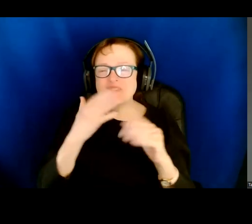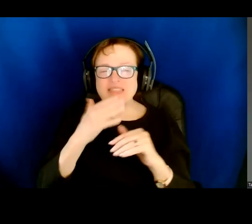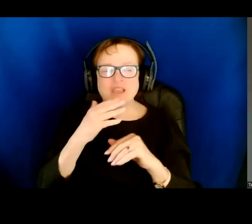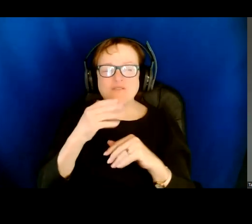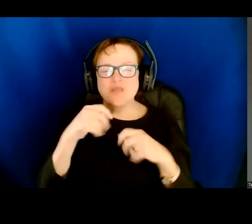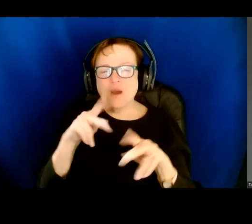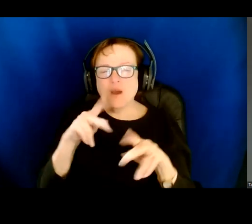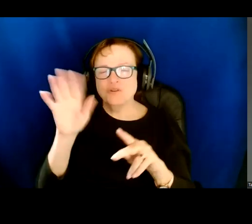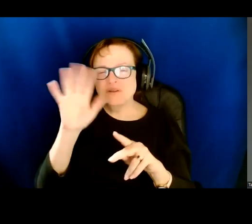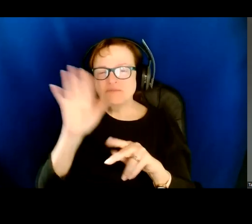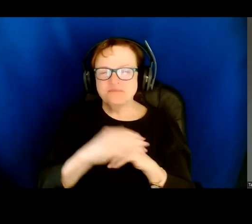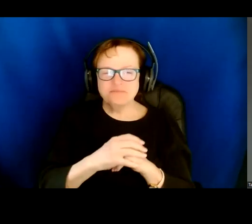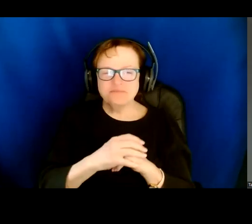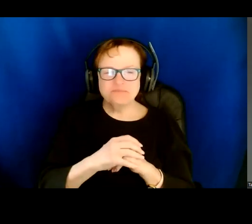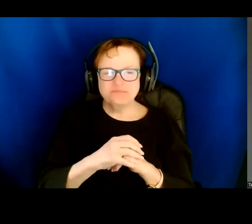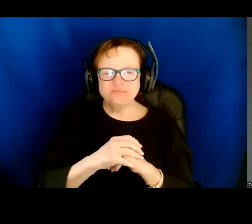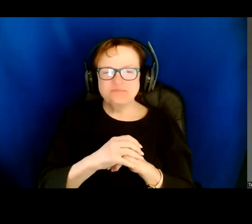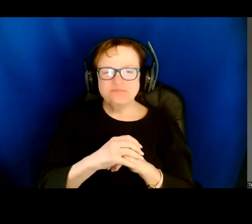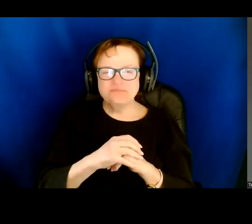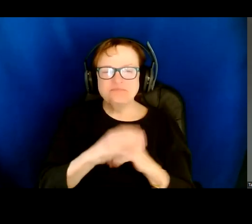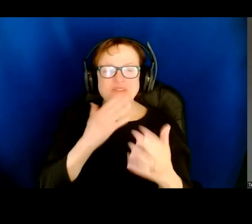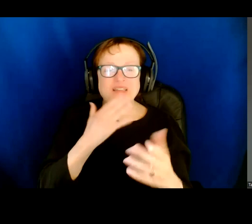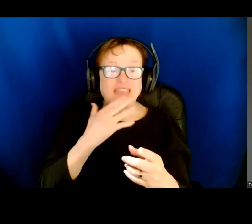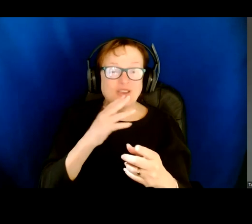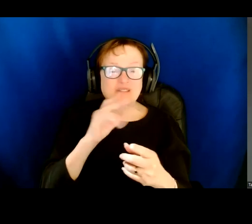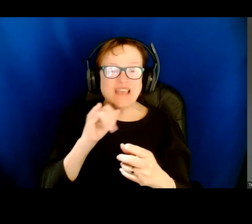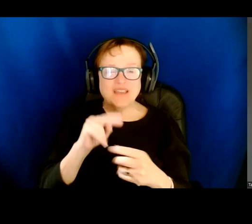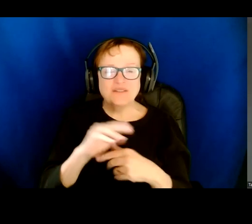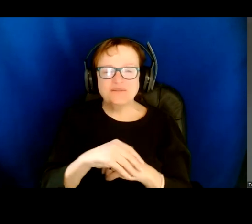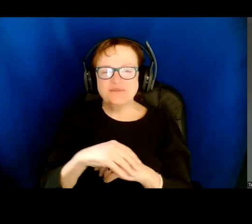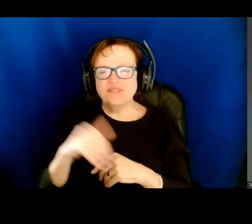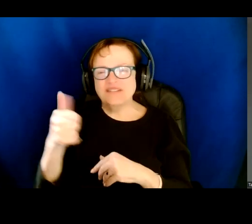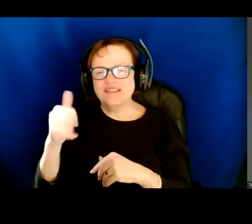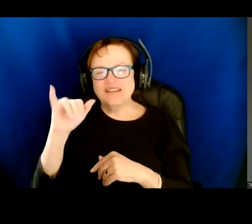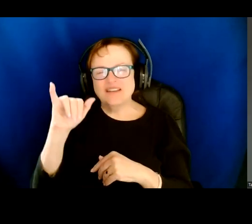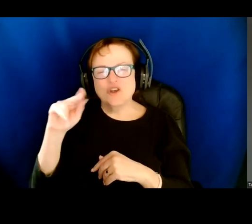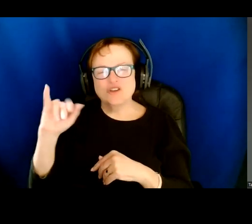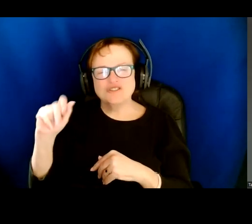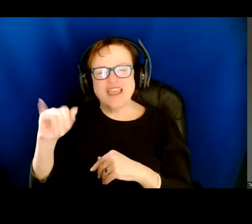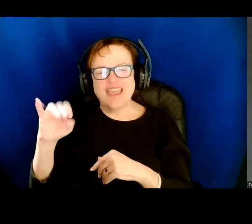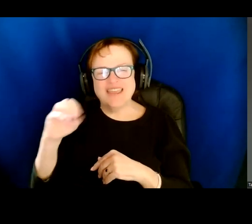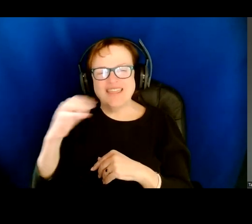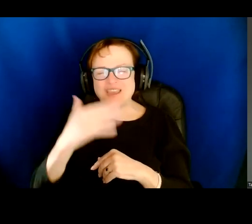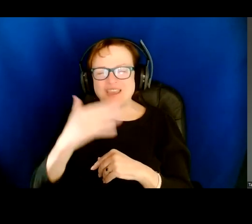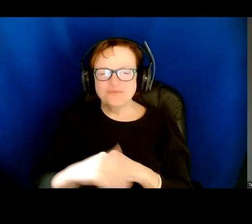to your audience. Absolutely. Thank you so much. Thank you so much. You're welcome.